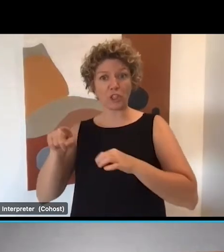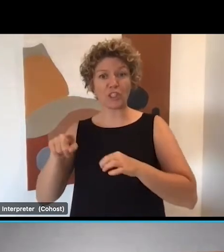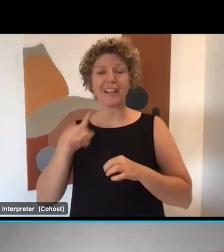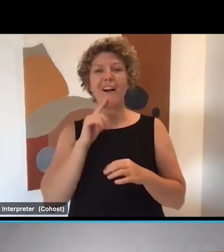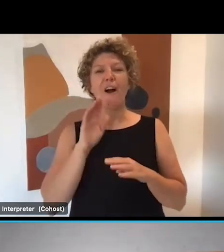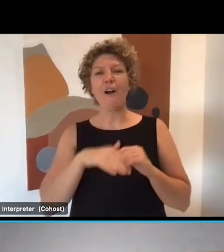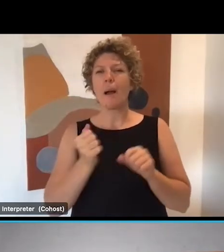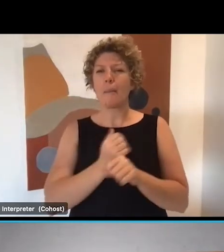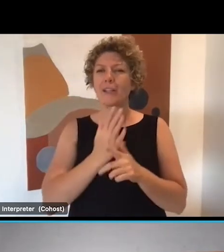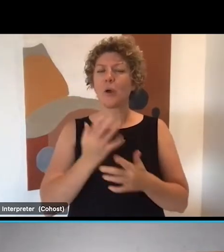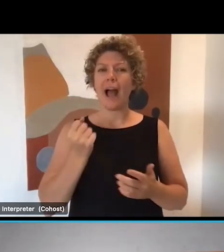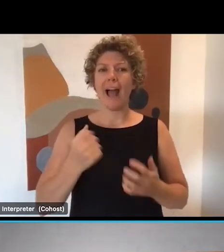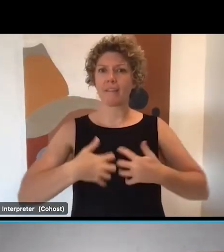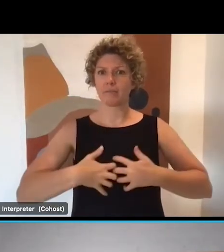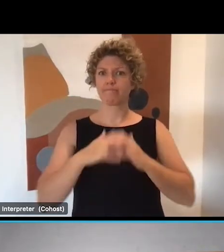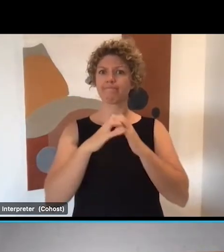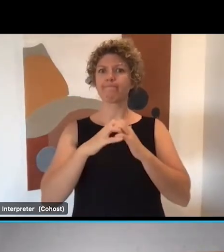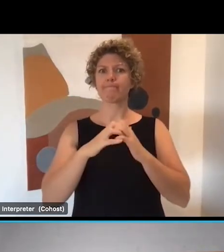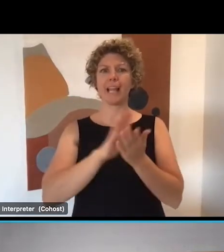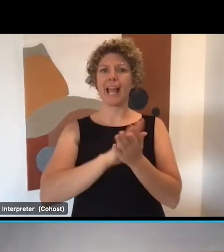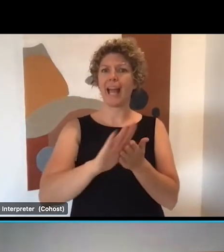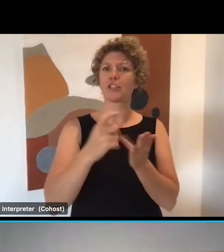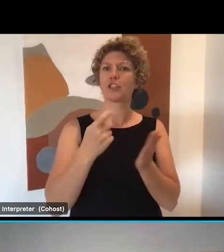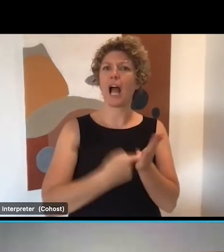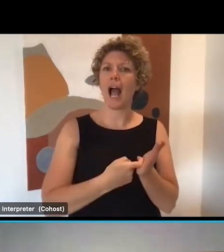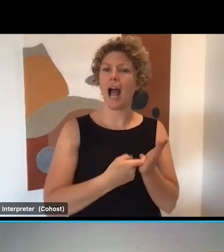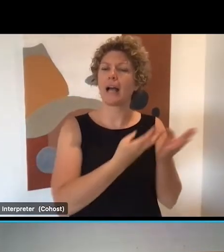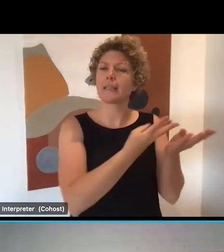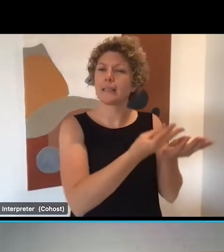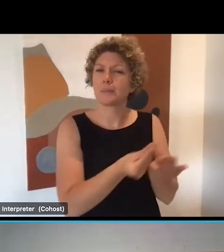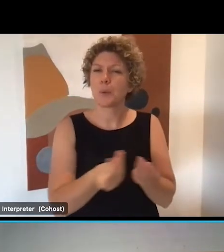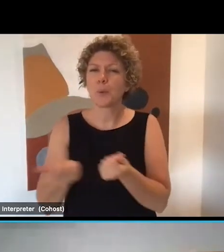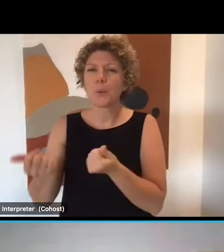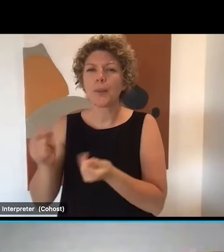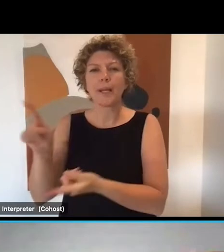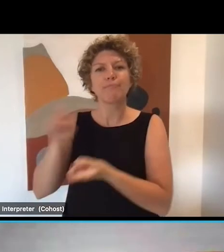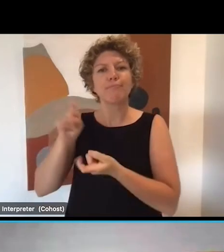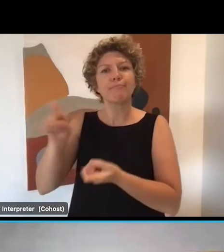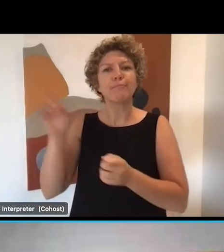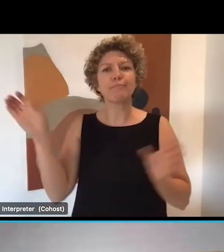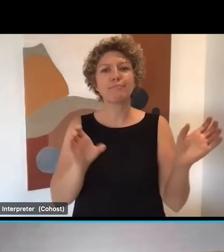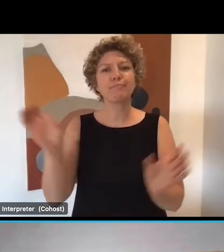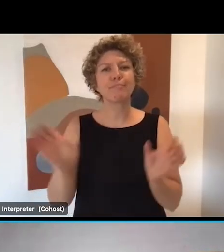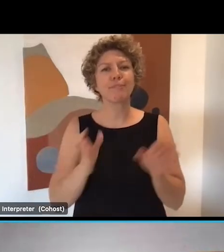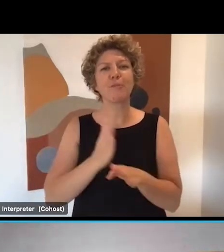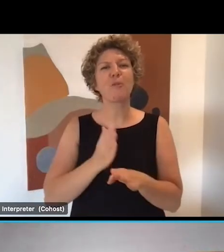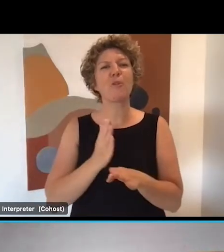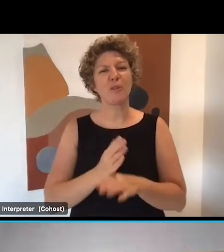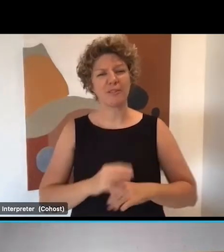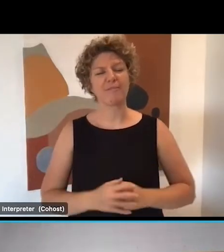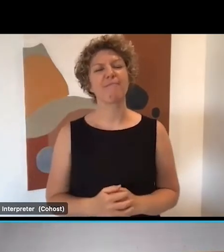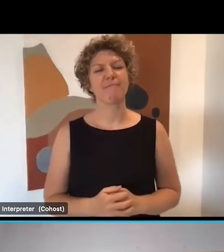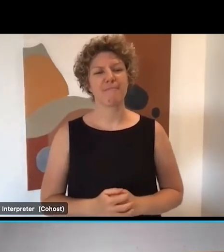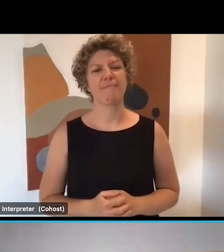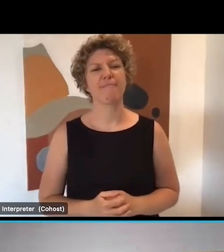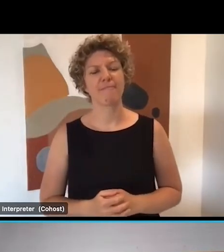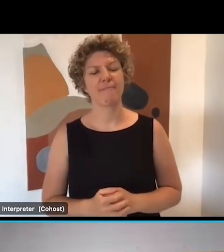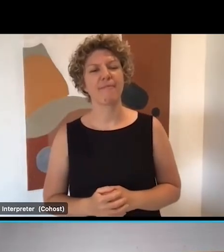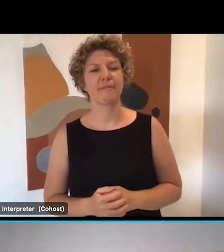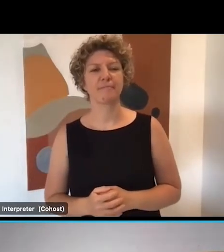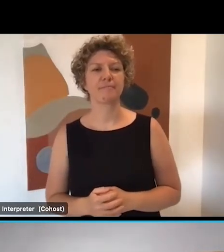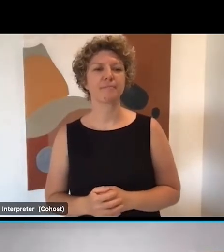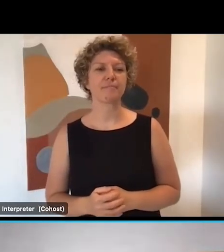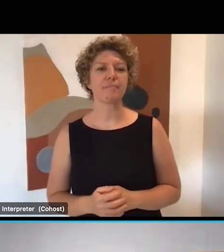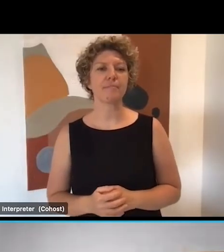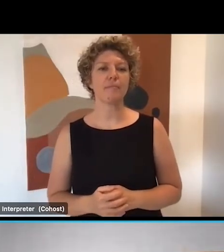framework right so that that HR practice can happen seamlessly and quickly. Lisa has also been working on a care and support sector careers